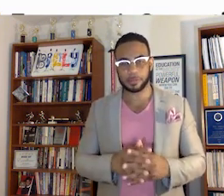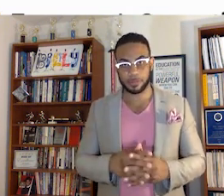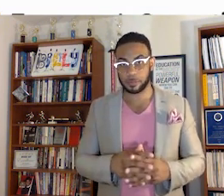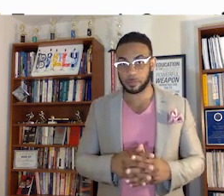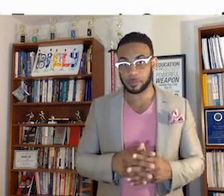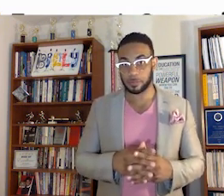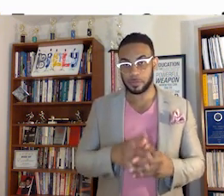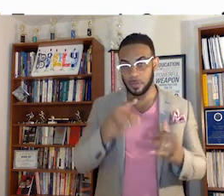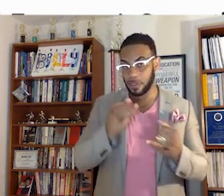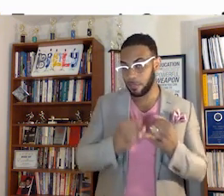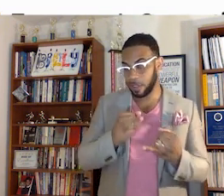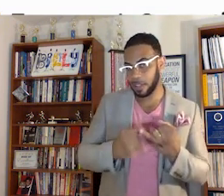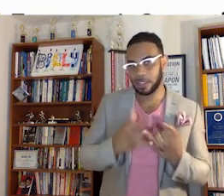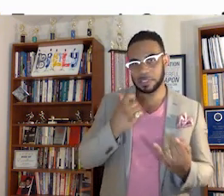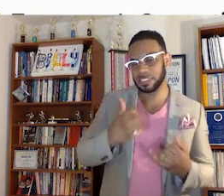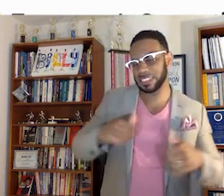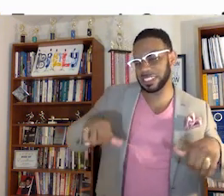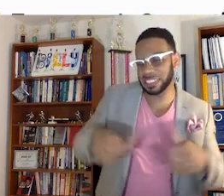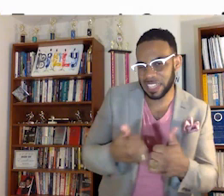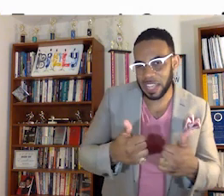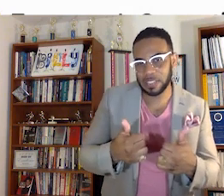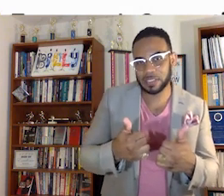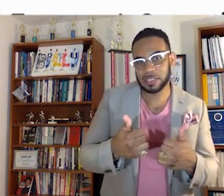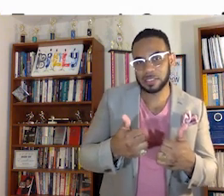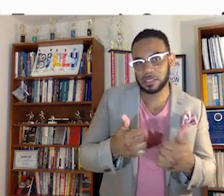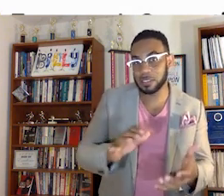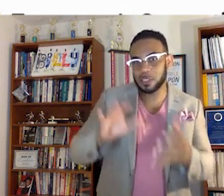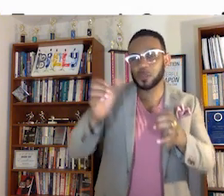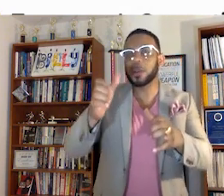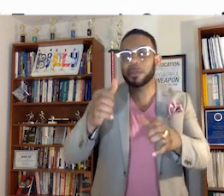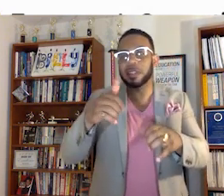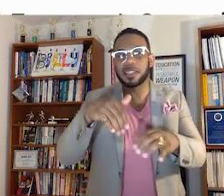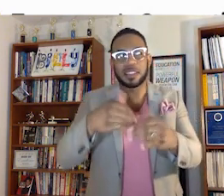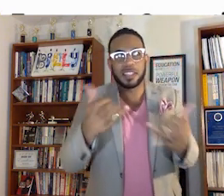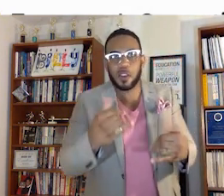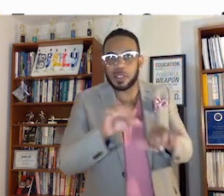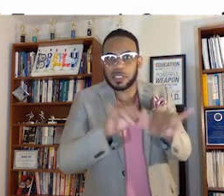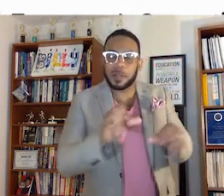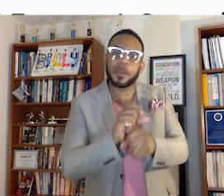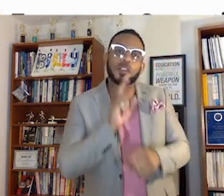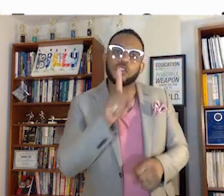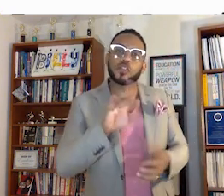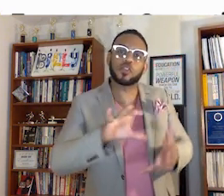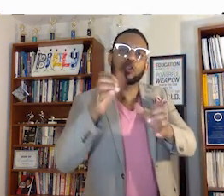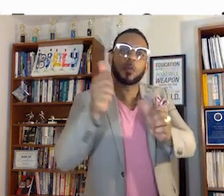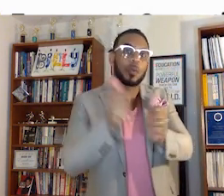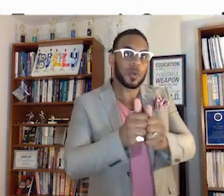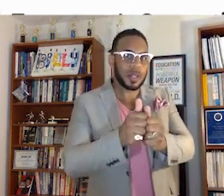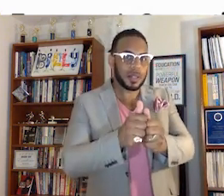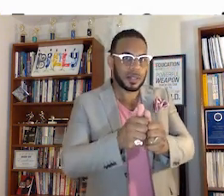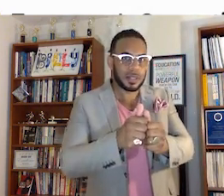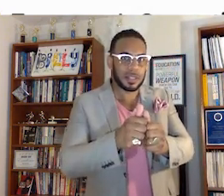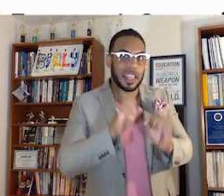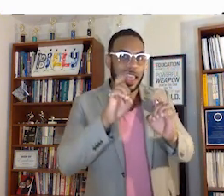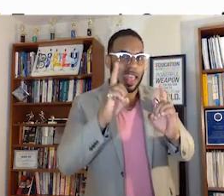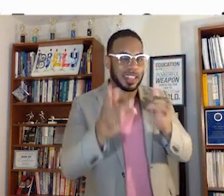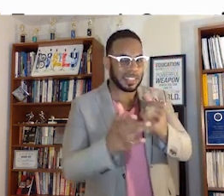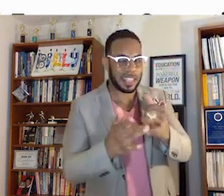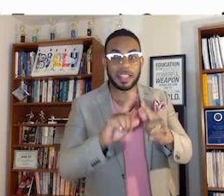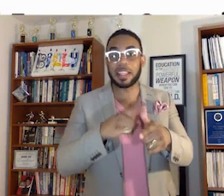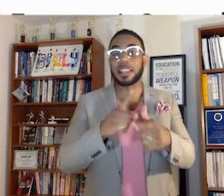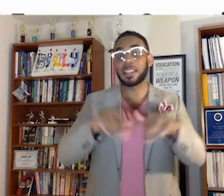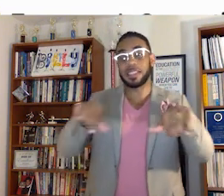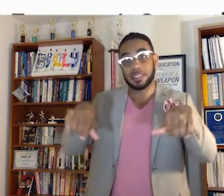Finally, just challenge disrupt the system and make sure you're disrupting it with a tech and then